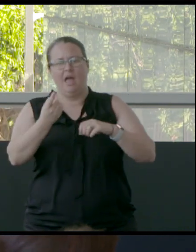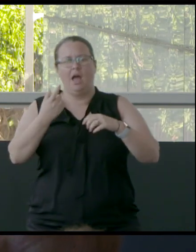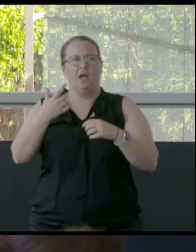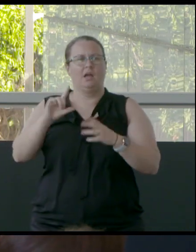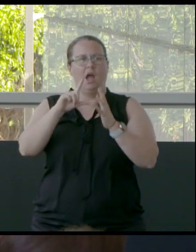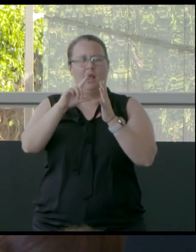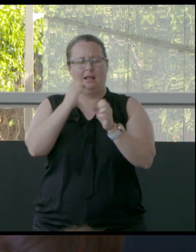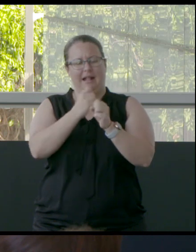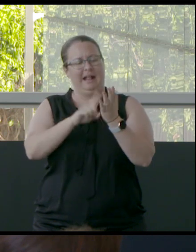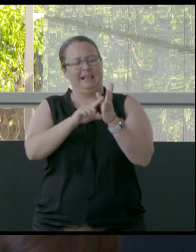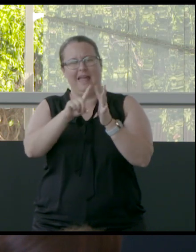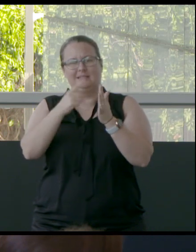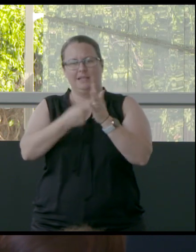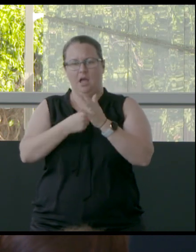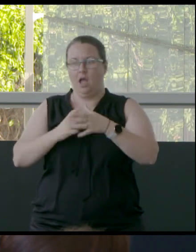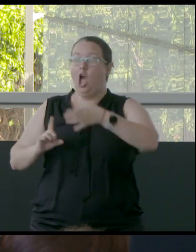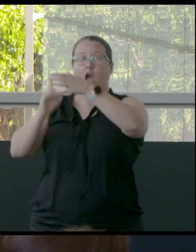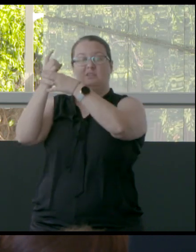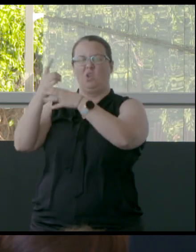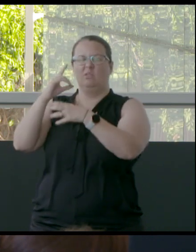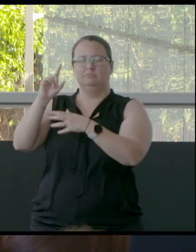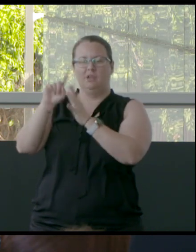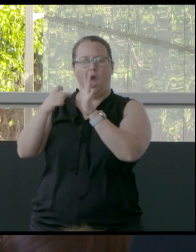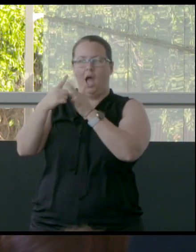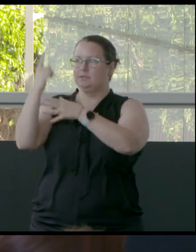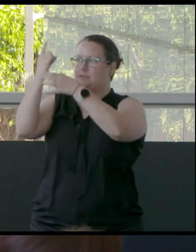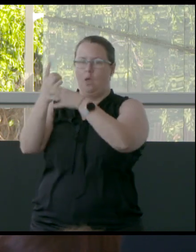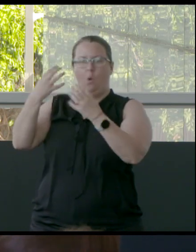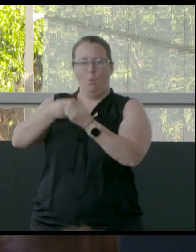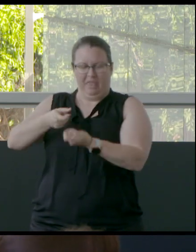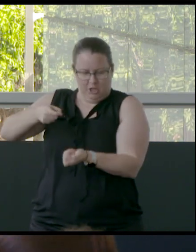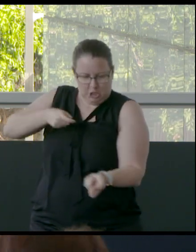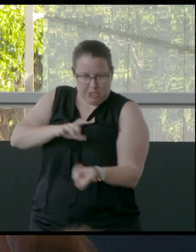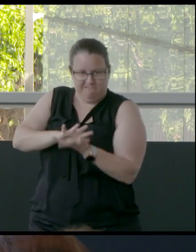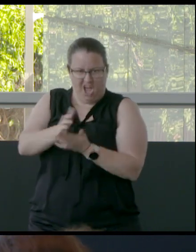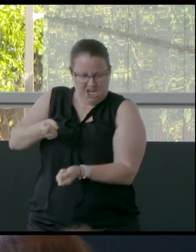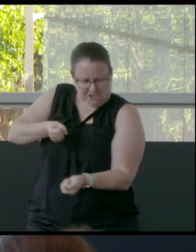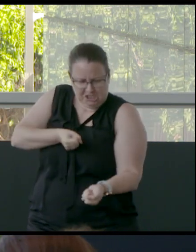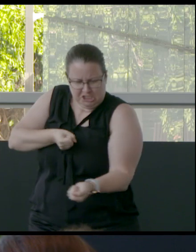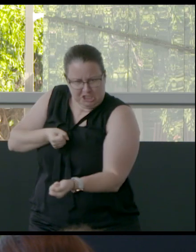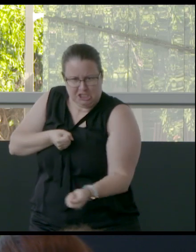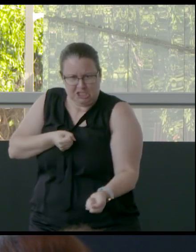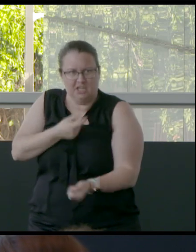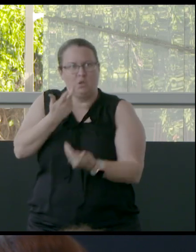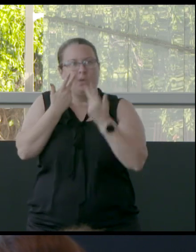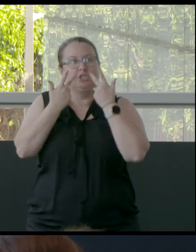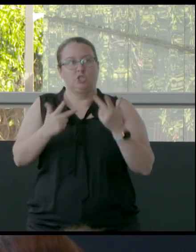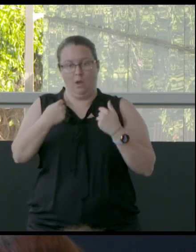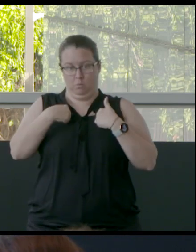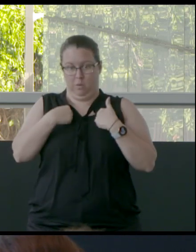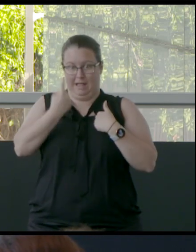on a glacier with a blowtorch. I mean, the point he's trying to make is that individual action has